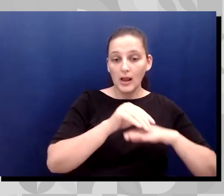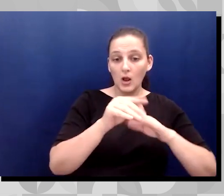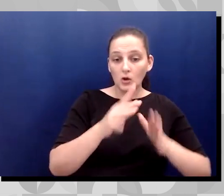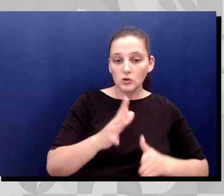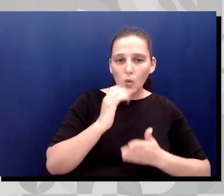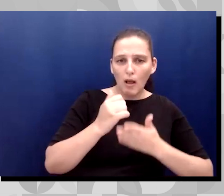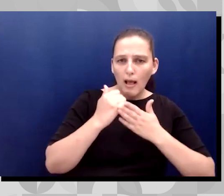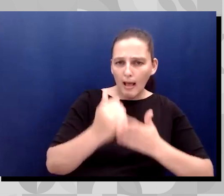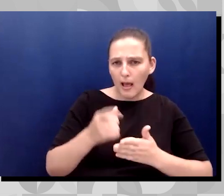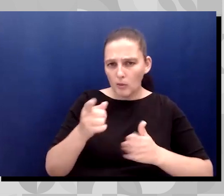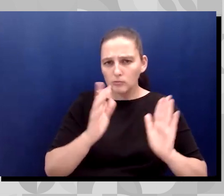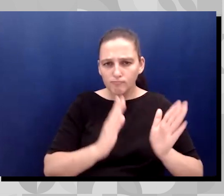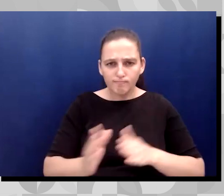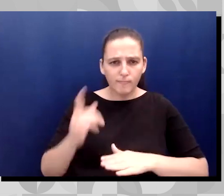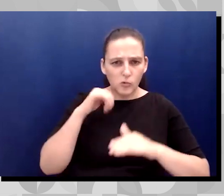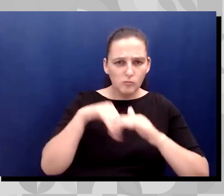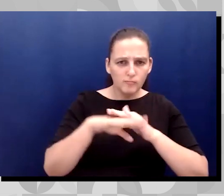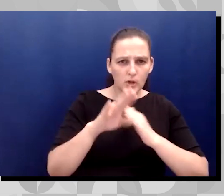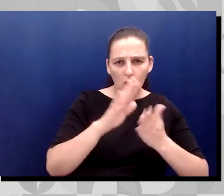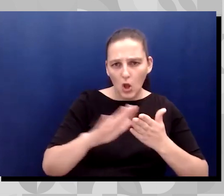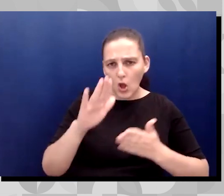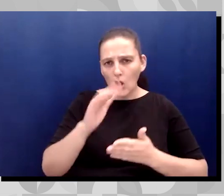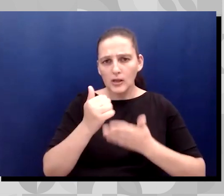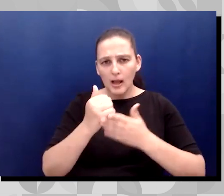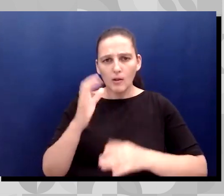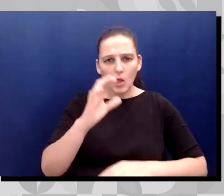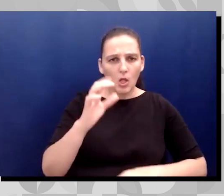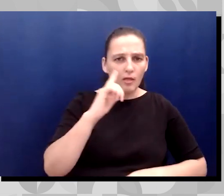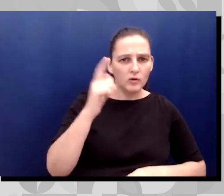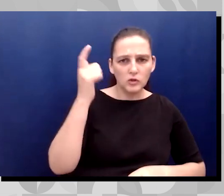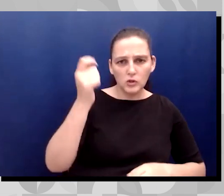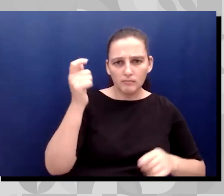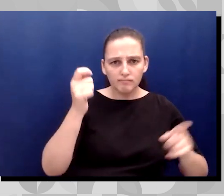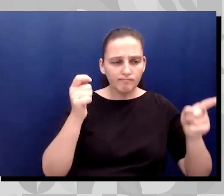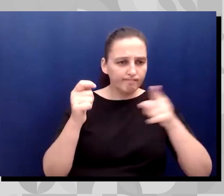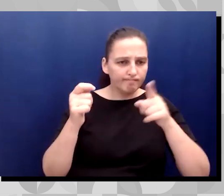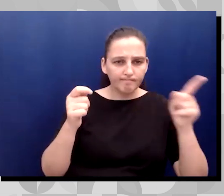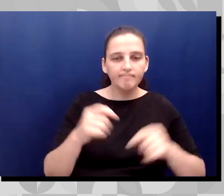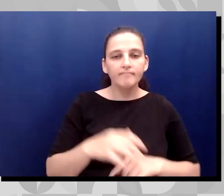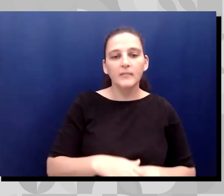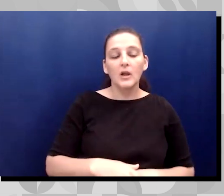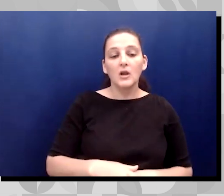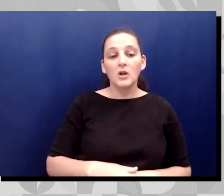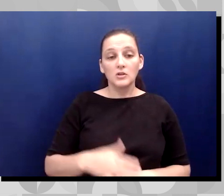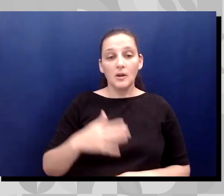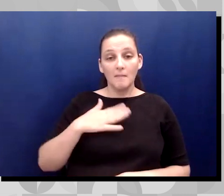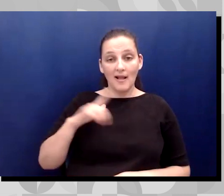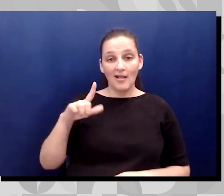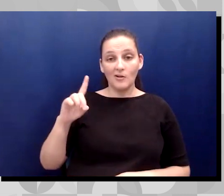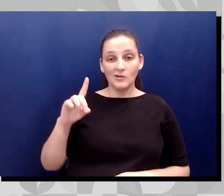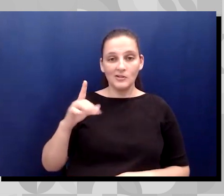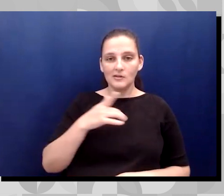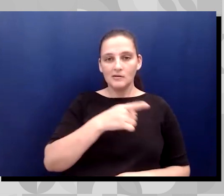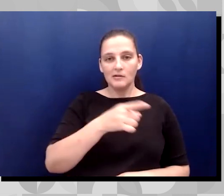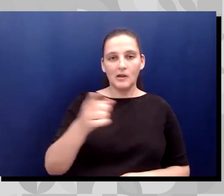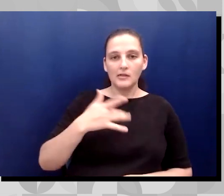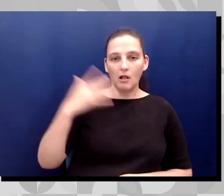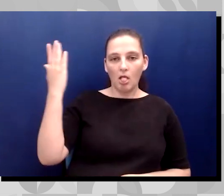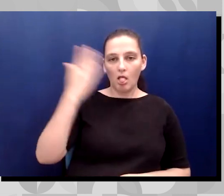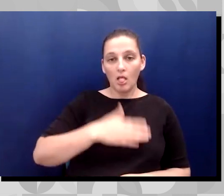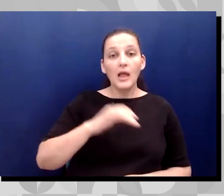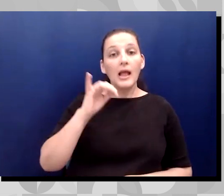you know, looking for scholarships. And so, um, I kind of slipped through the cracks. Um, if I would have gone to a public school,